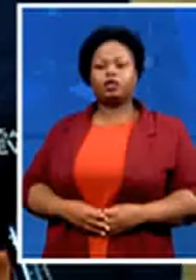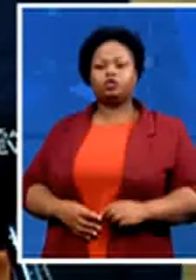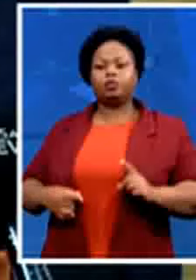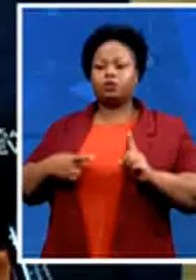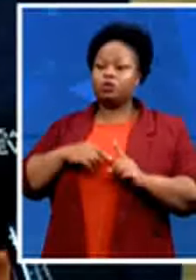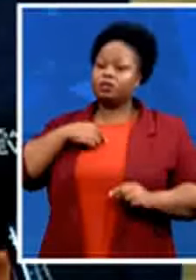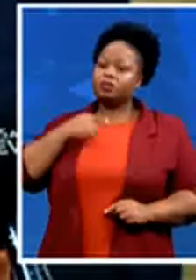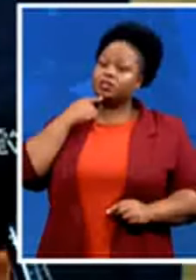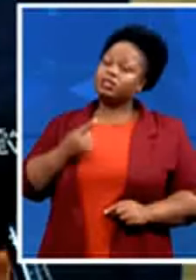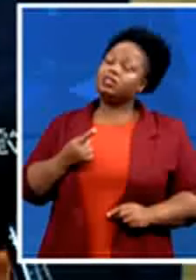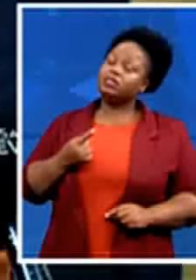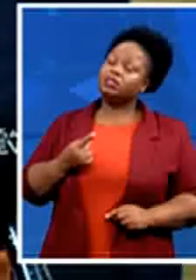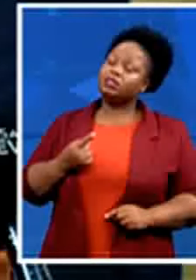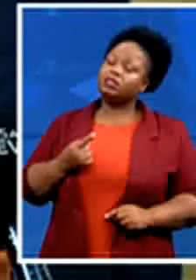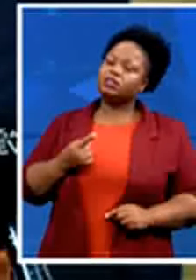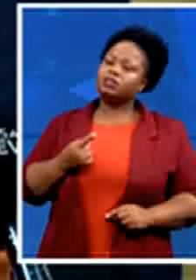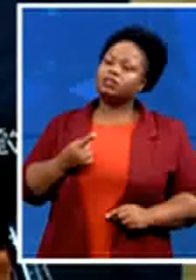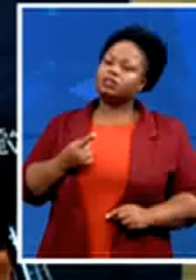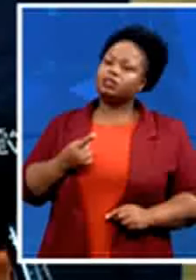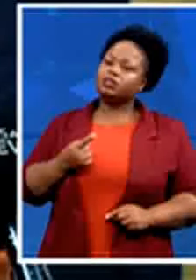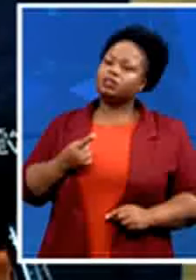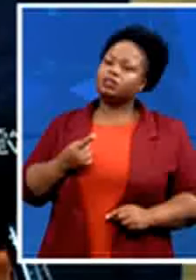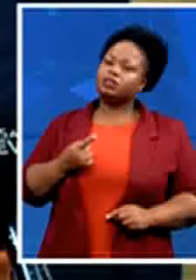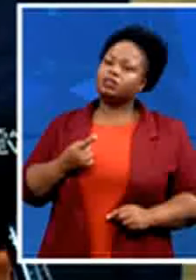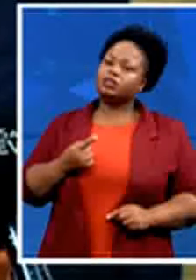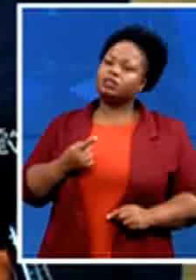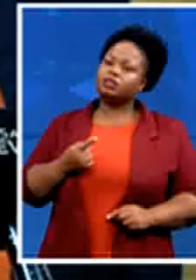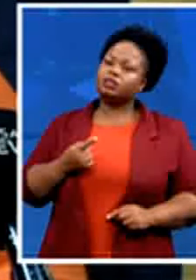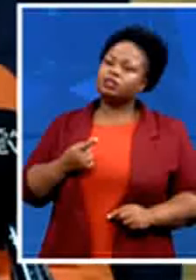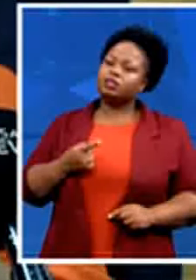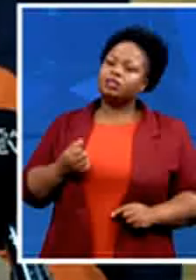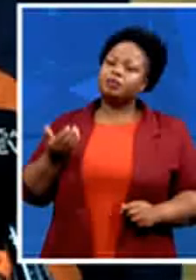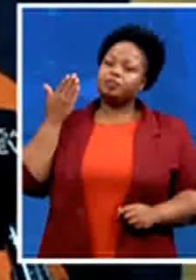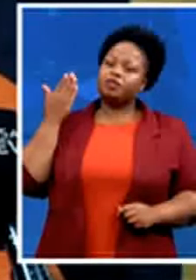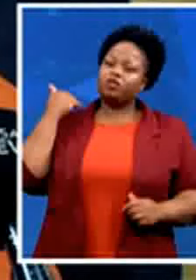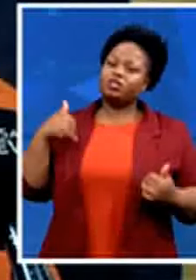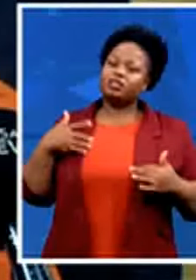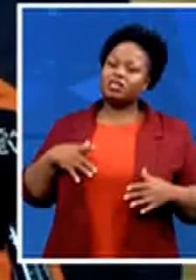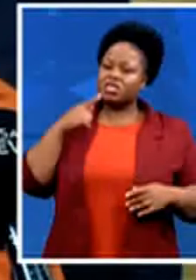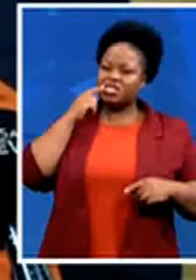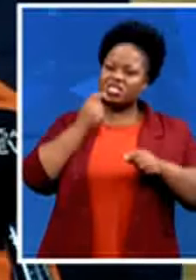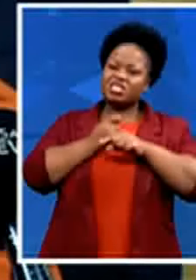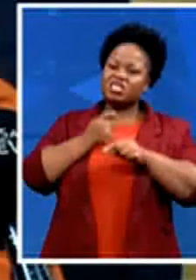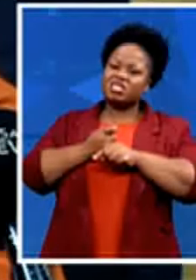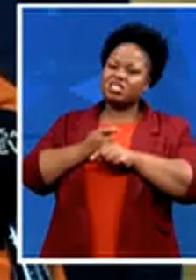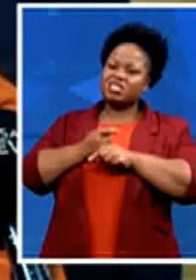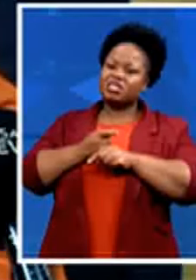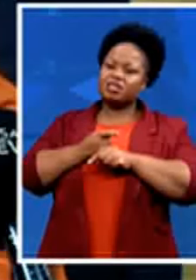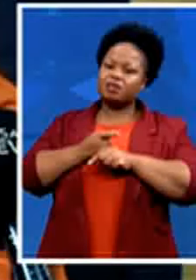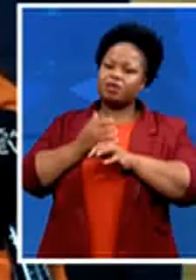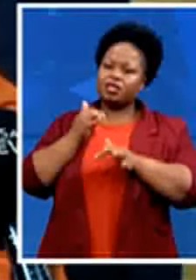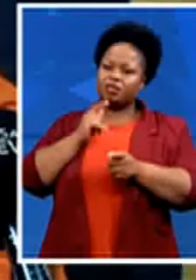that began as informal but were transformed by transforming by